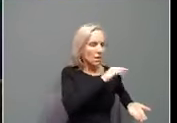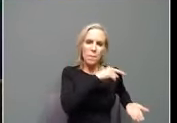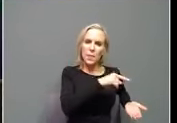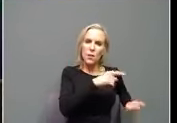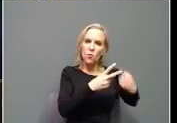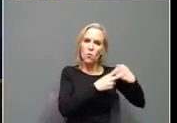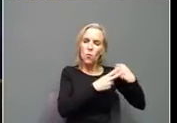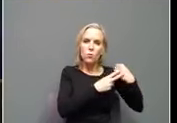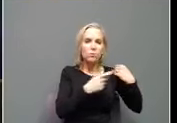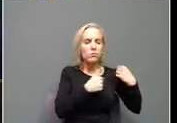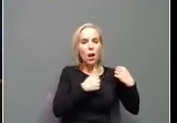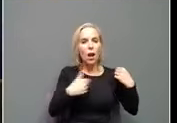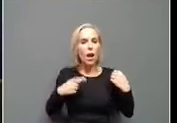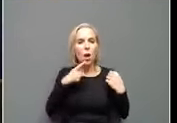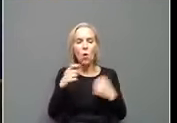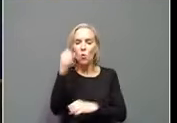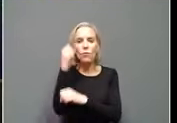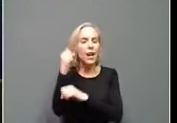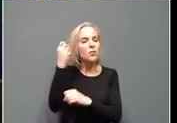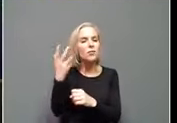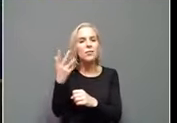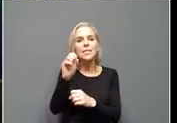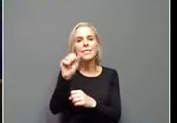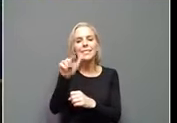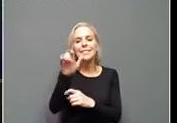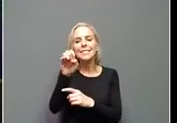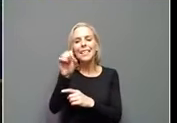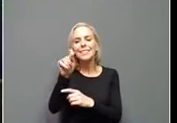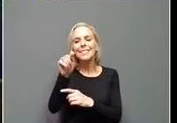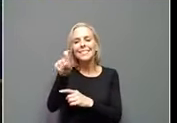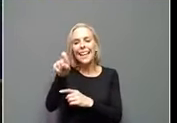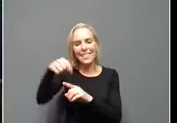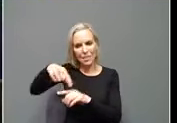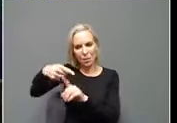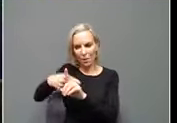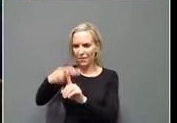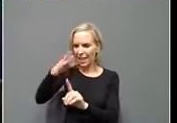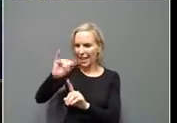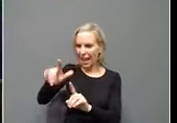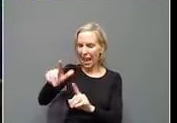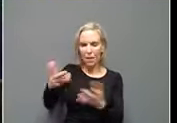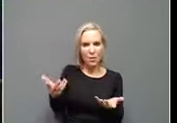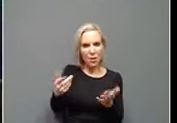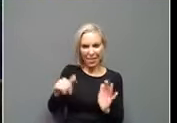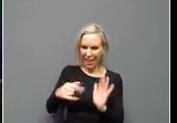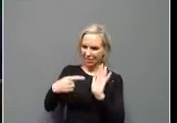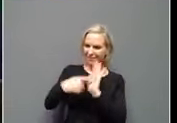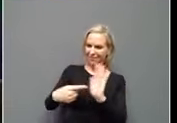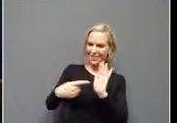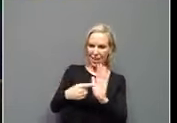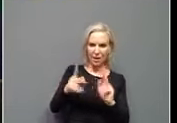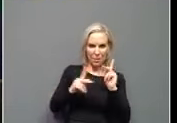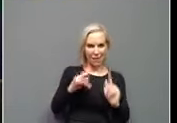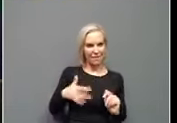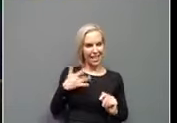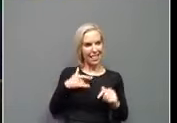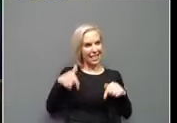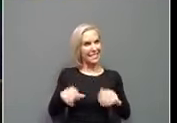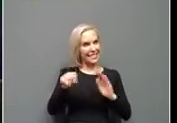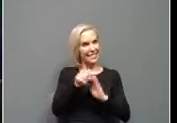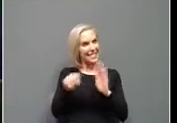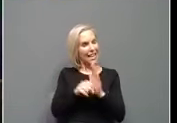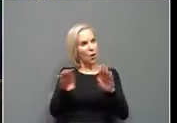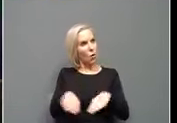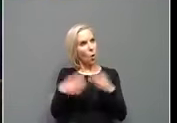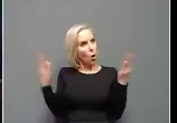record, uh, sales tax month in April. And there is no better indicator and whether people feel like the state is open and